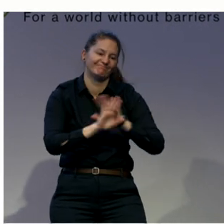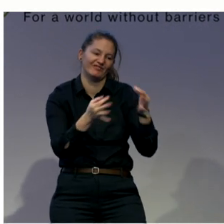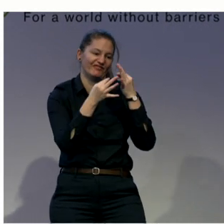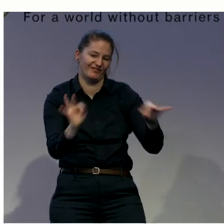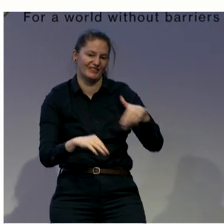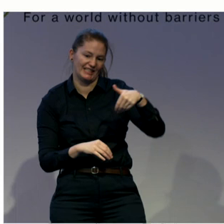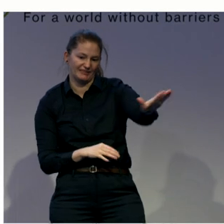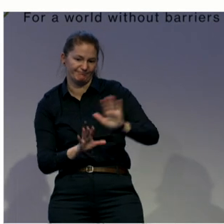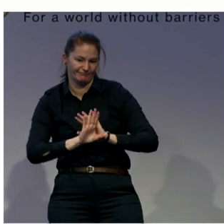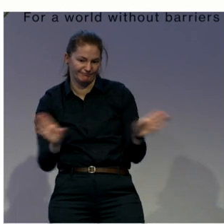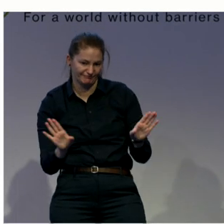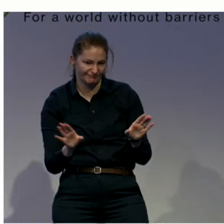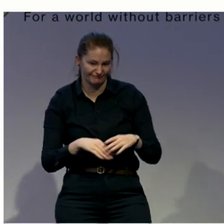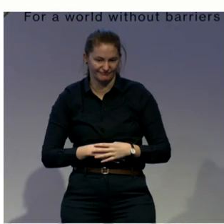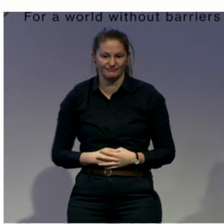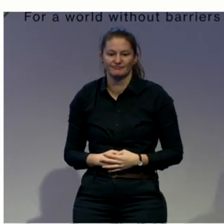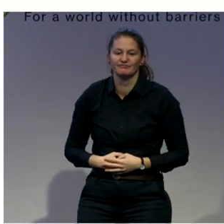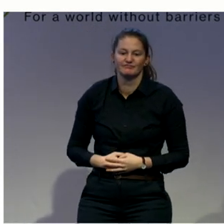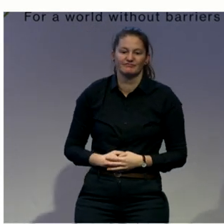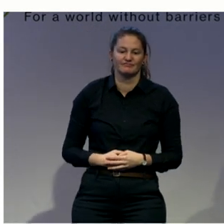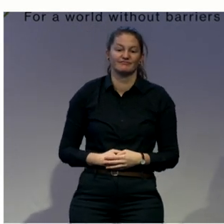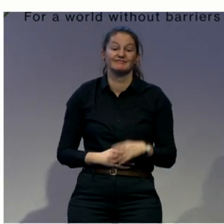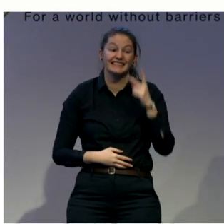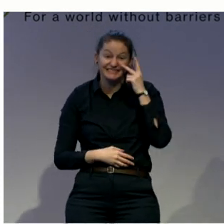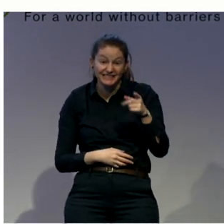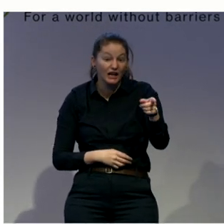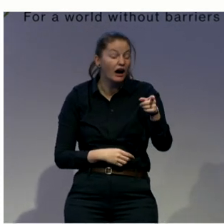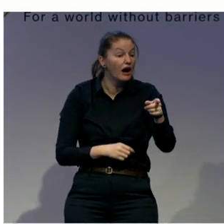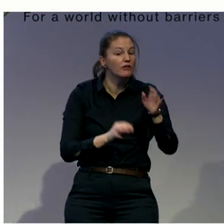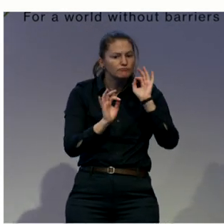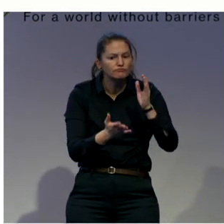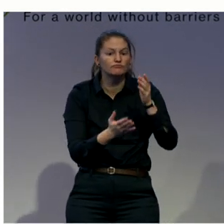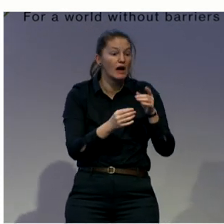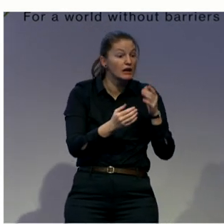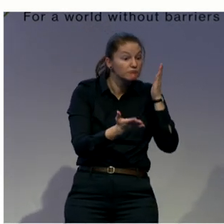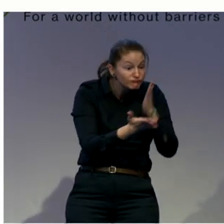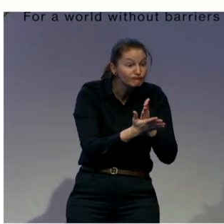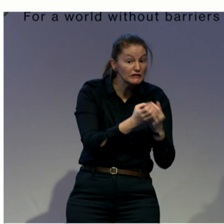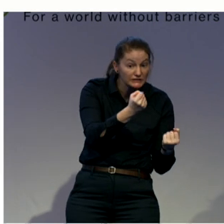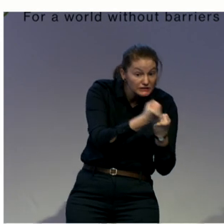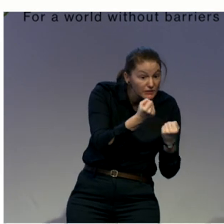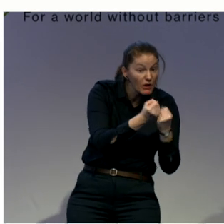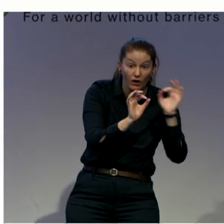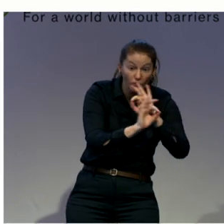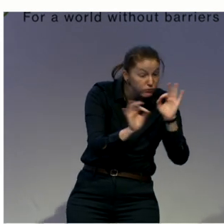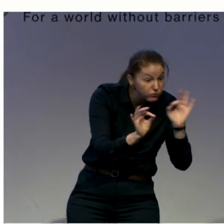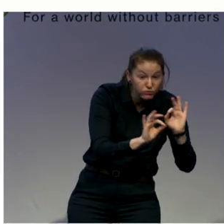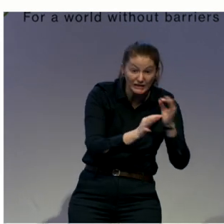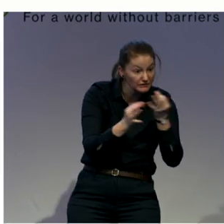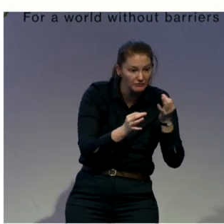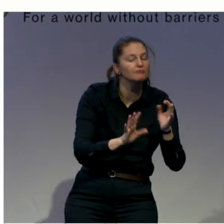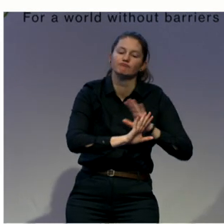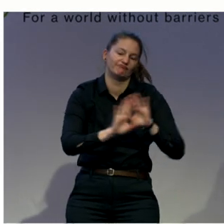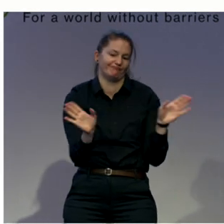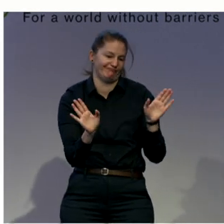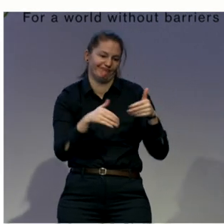considered now a breach to the right of an effective criminal defense in Mexico. So, that's something. But, of course, there are still